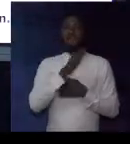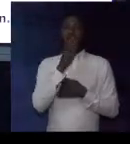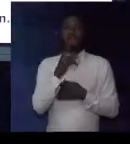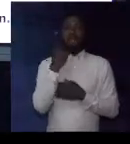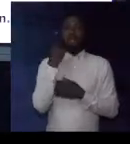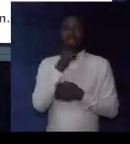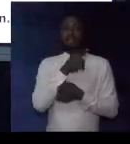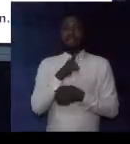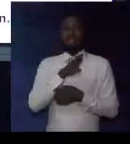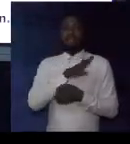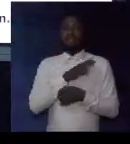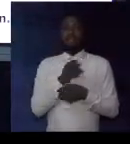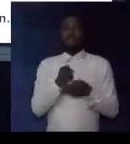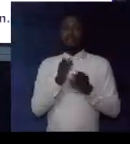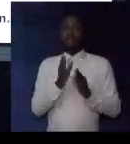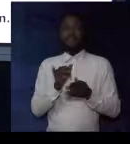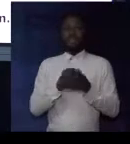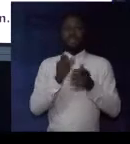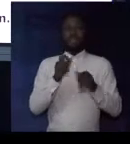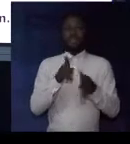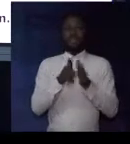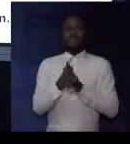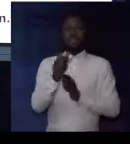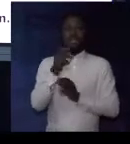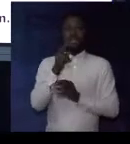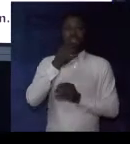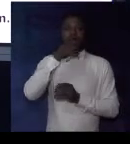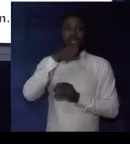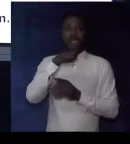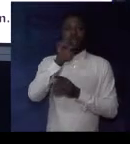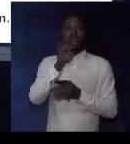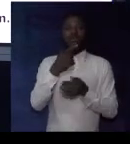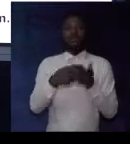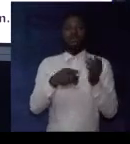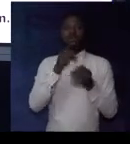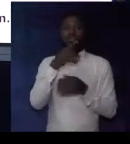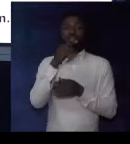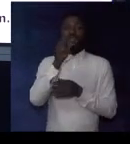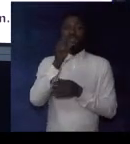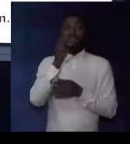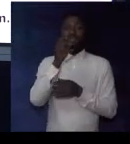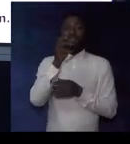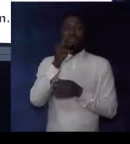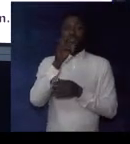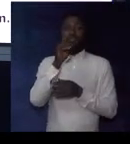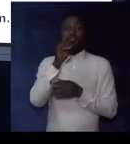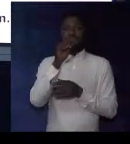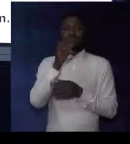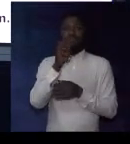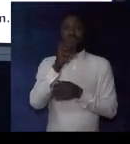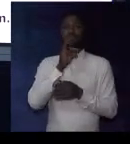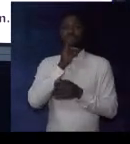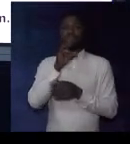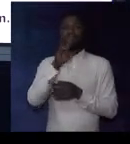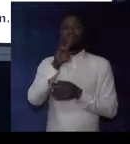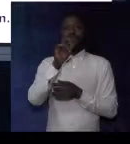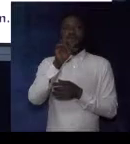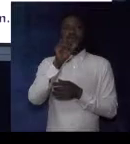I have never seen a brave hunter that can kill an elephant. What is the synonym for brave?